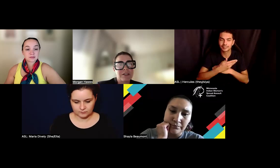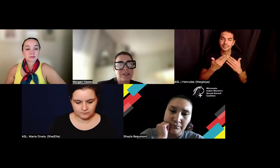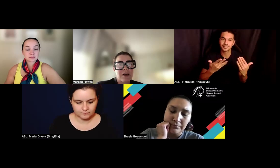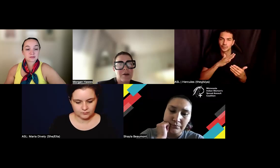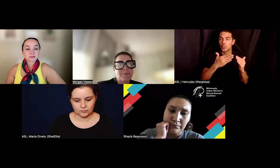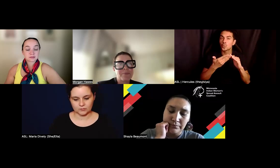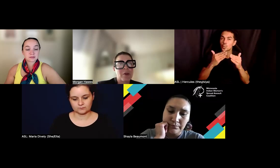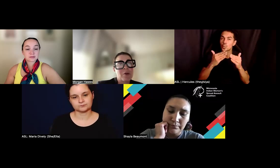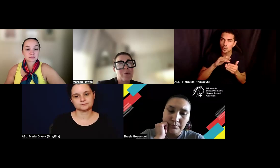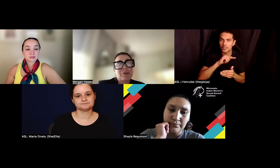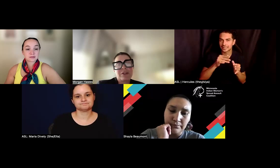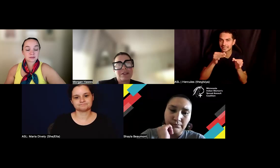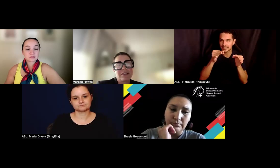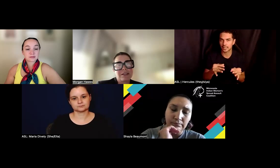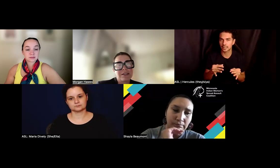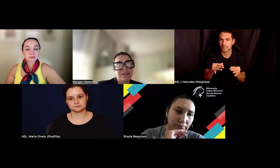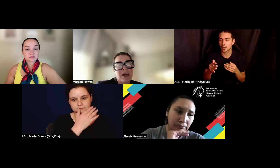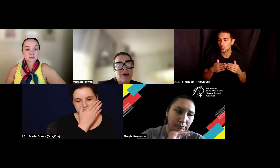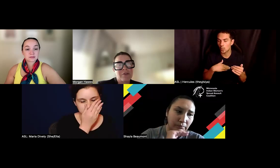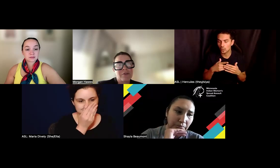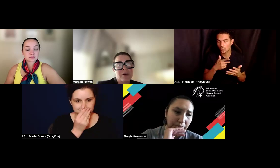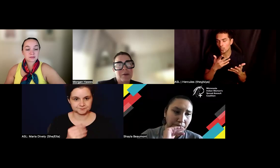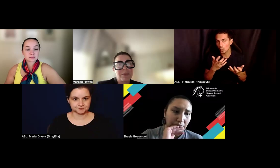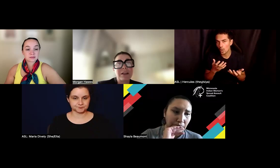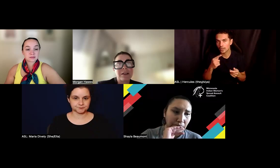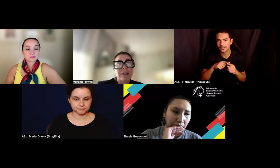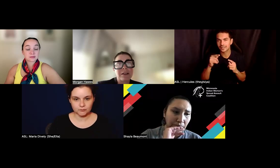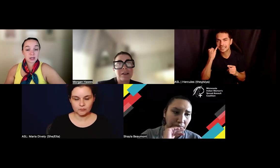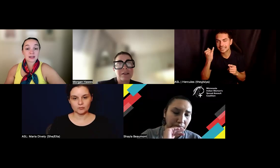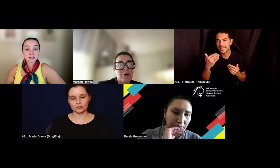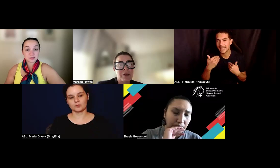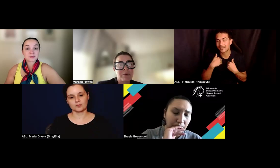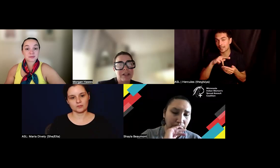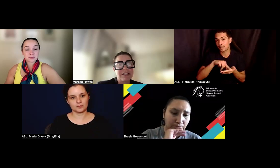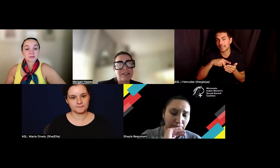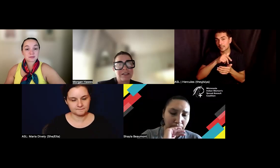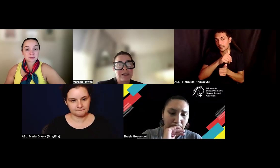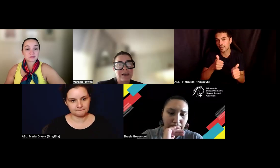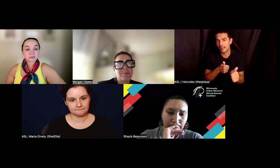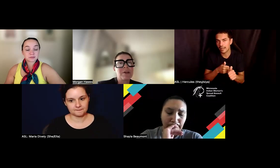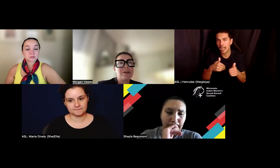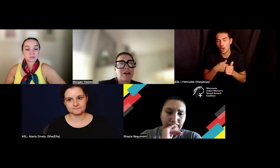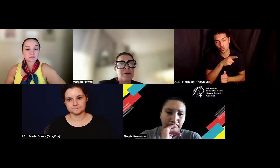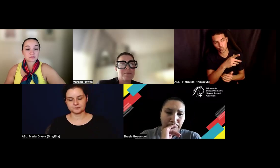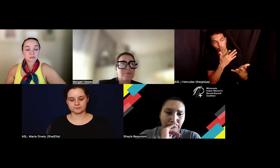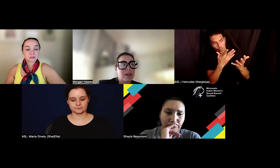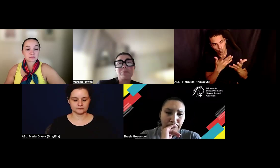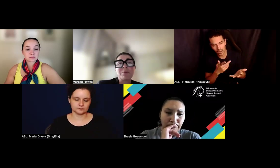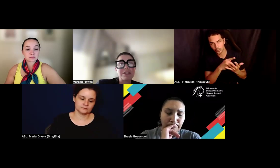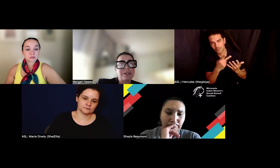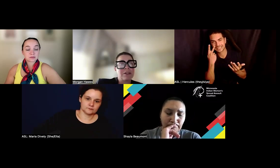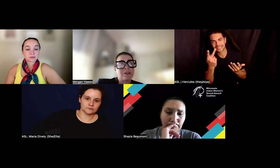these, um, whether these ideas have meaning and how they would like to see them, um,